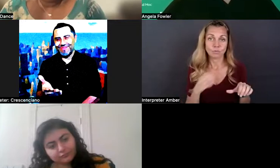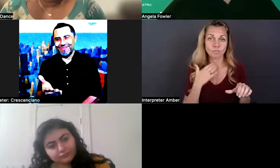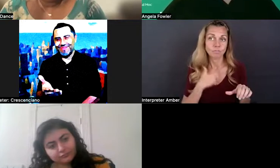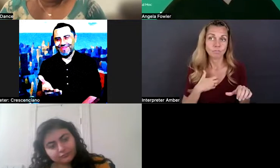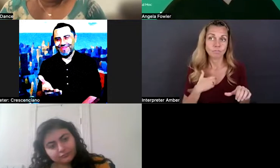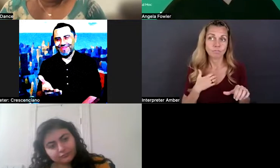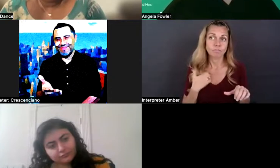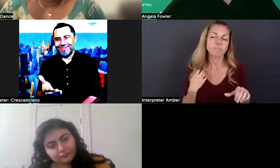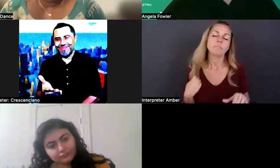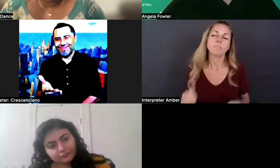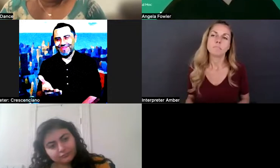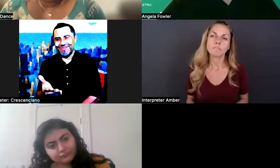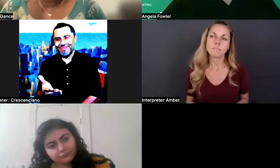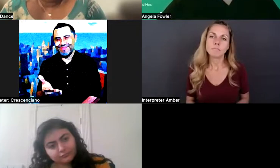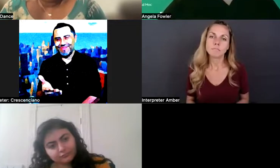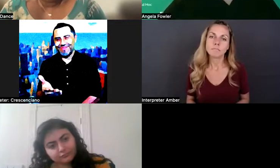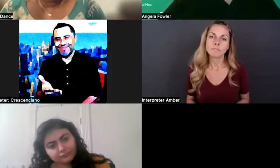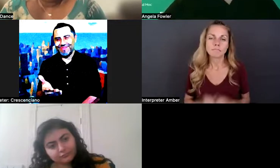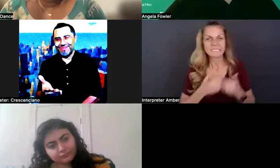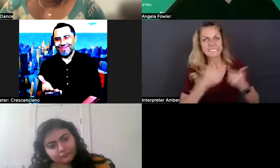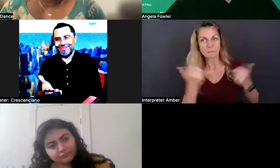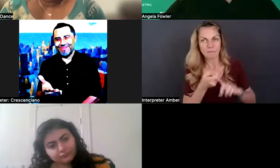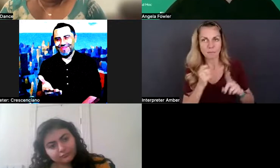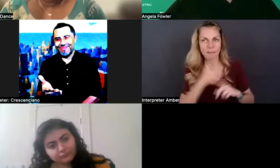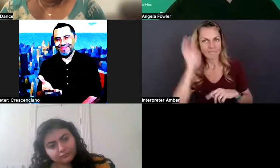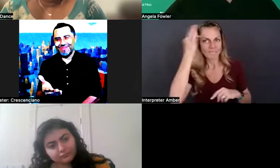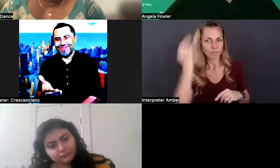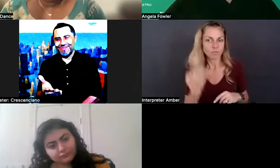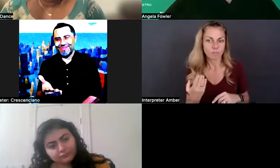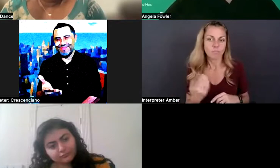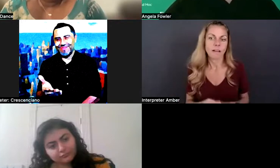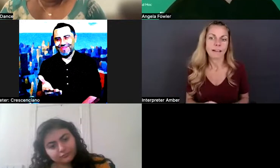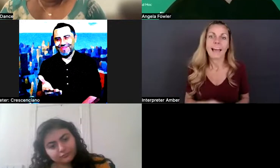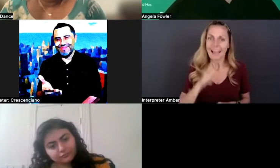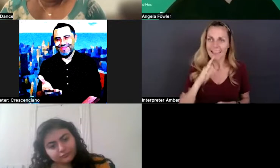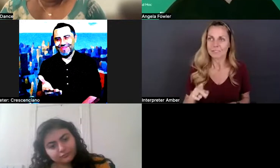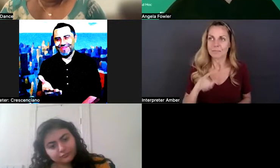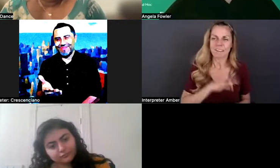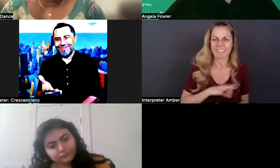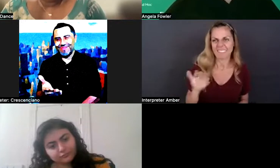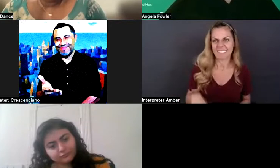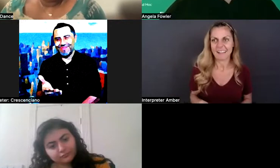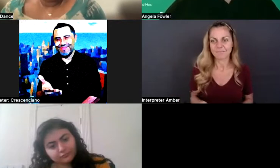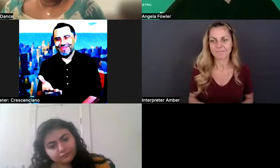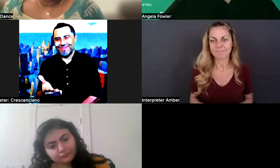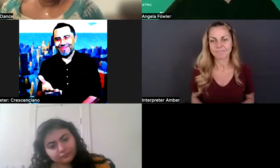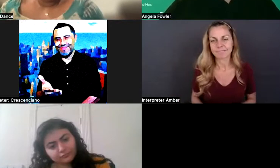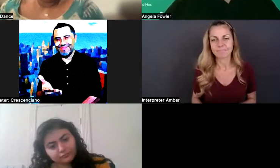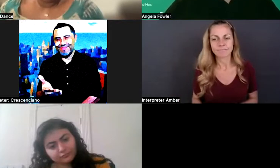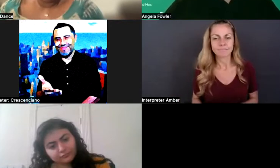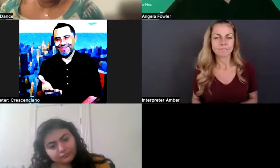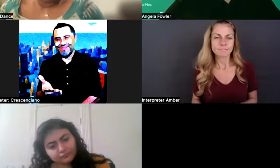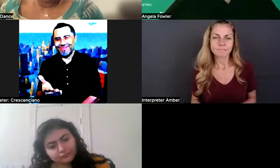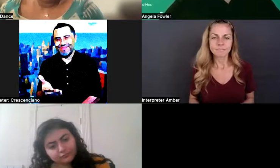um, federal job actually serves to that point, right? The communication and the advocacy that I do,